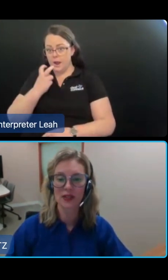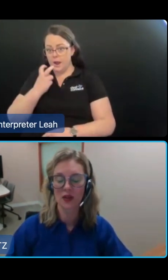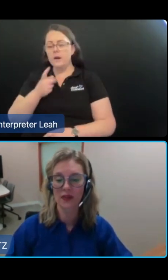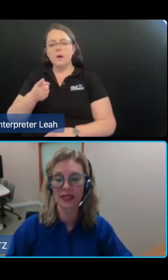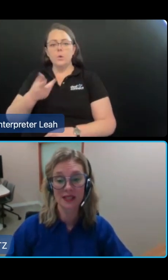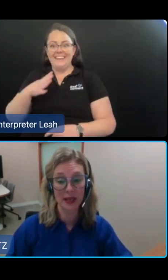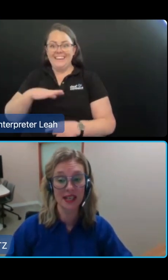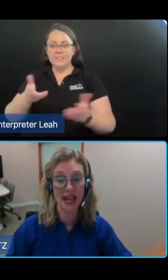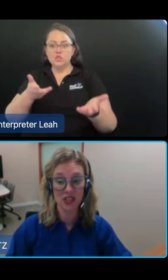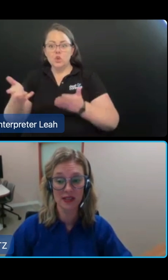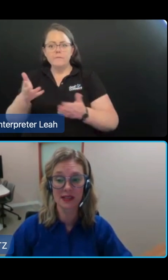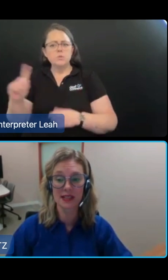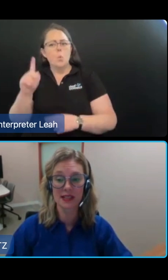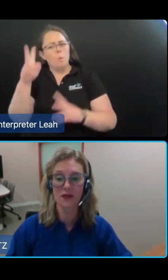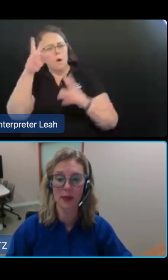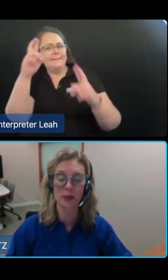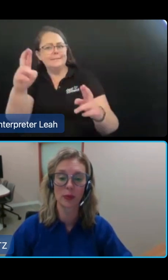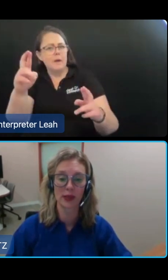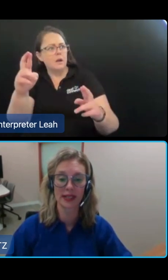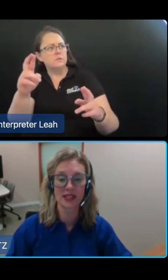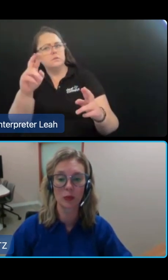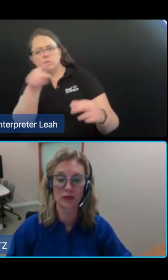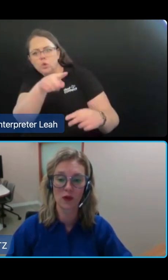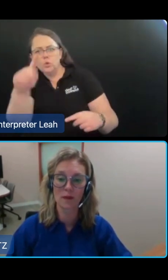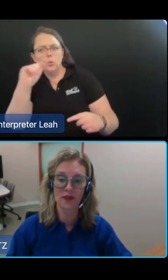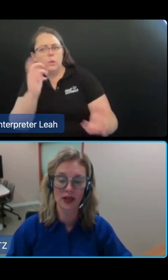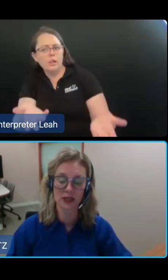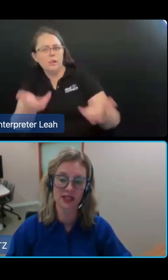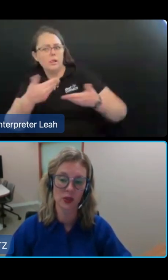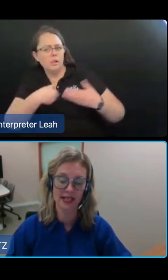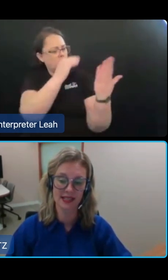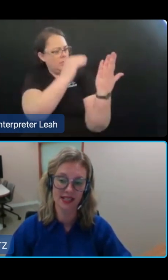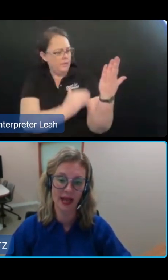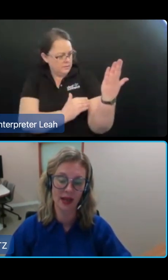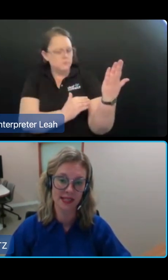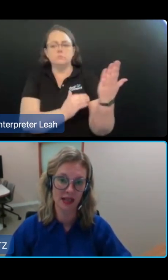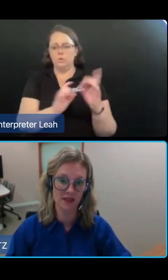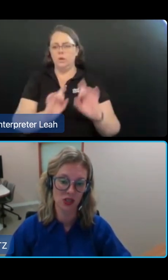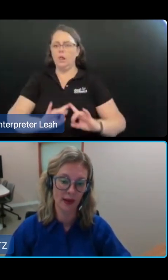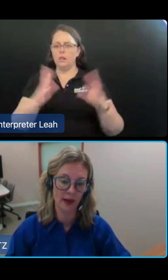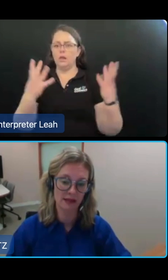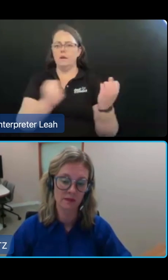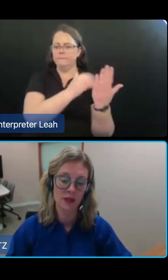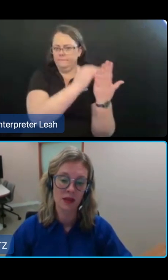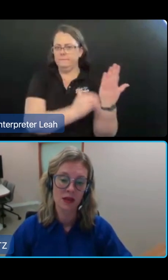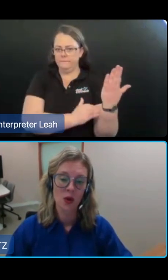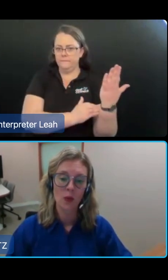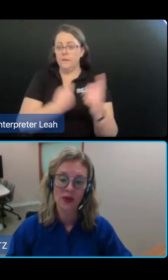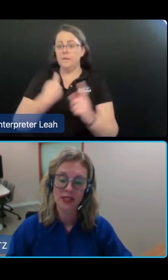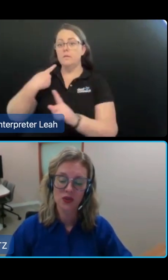hand focus on the expected actions of the people or bodies who will perform functions or exercise powers under the new act.